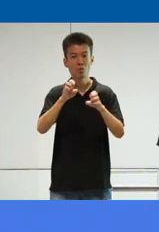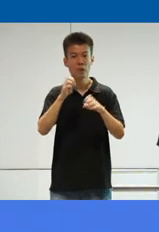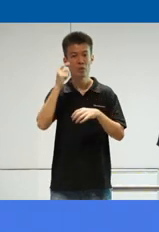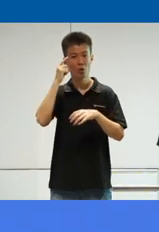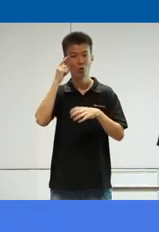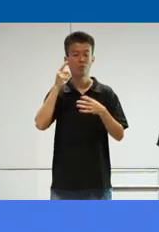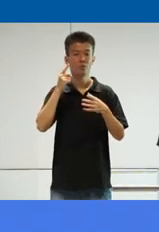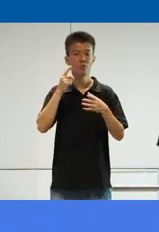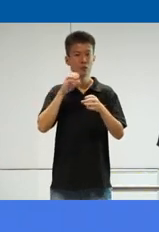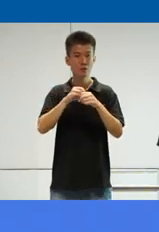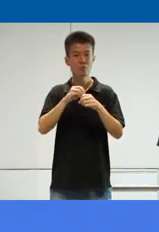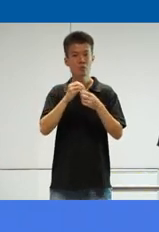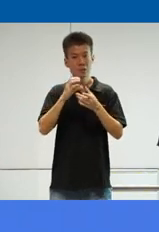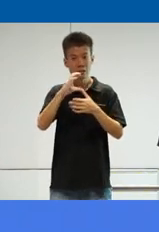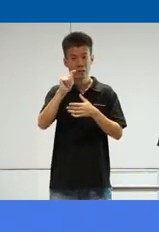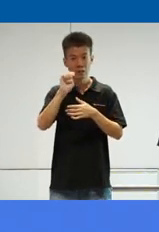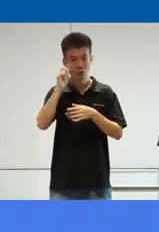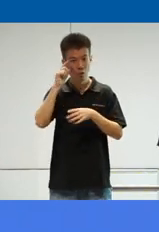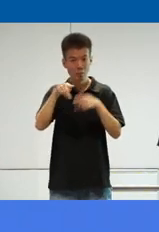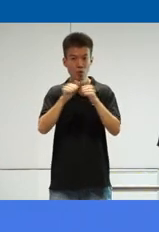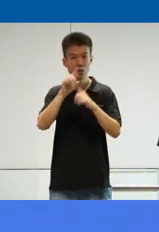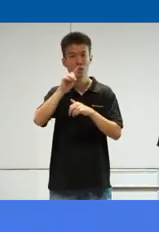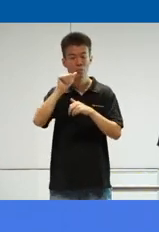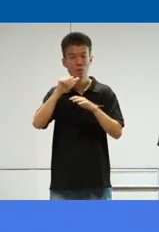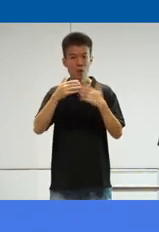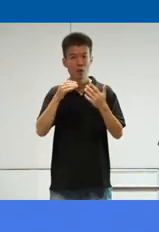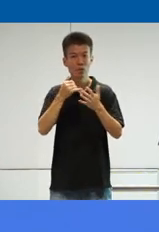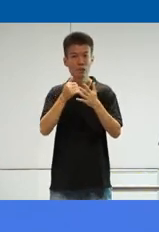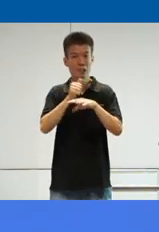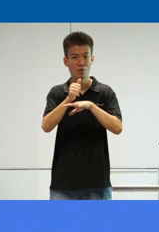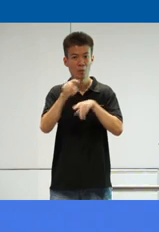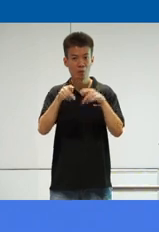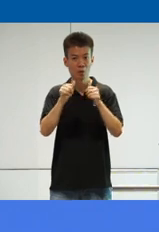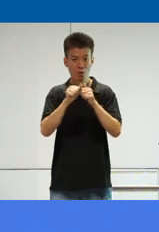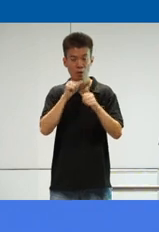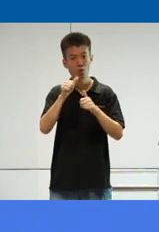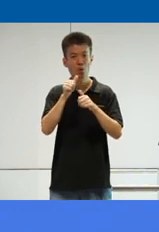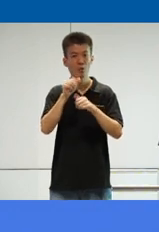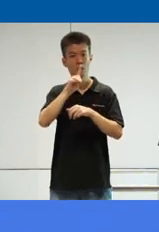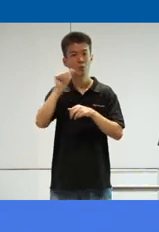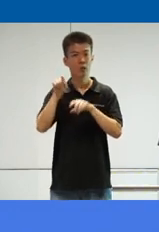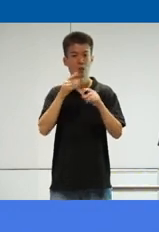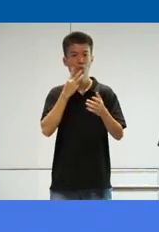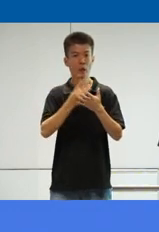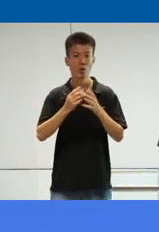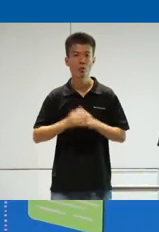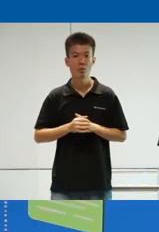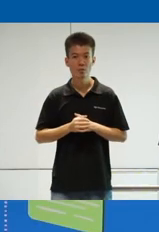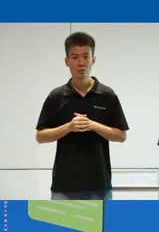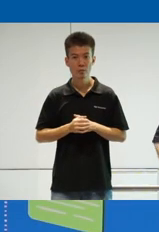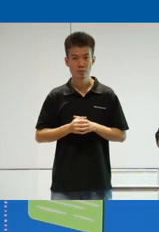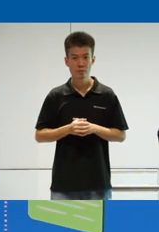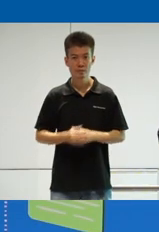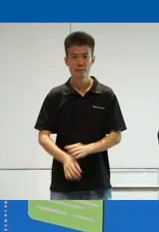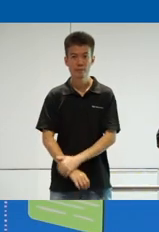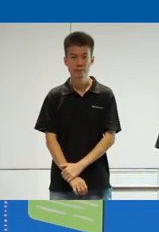thought into catering to people with disabilities? How does it affect people who are not disabled as well? Yeah, yeah, yeah, I